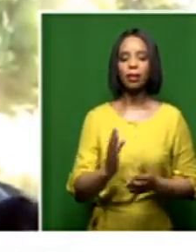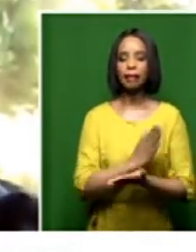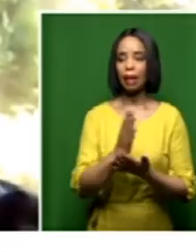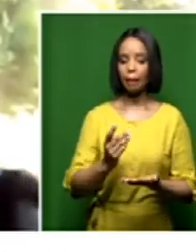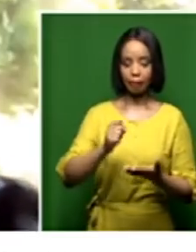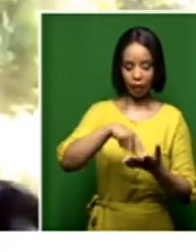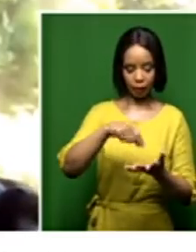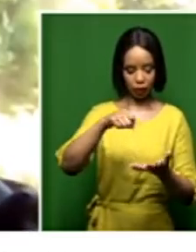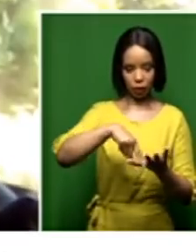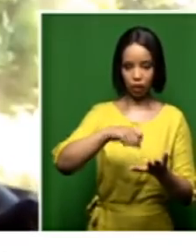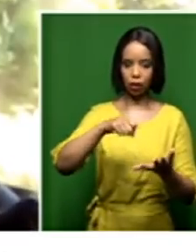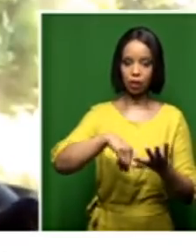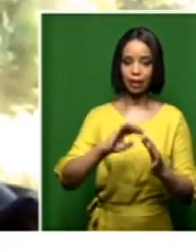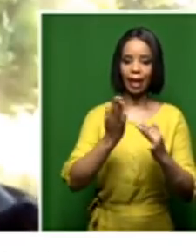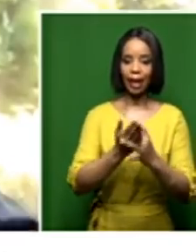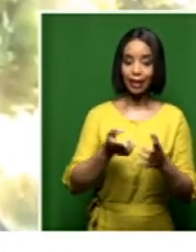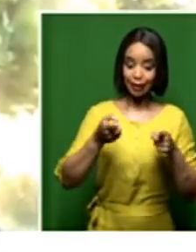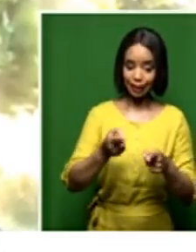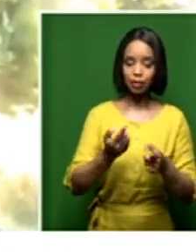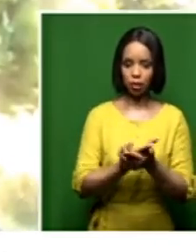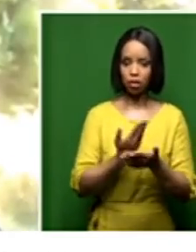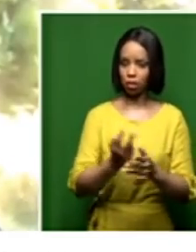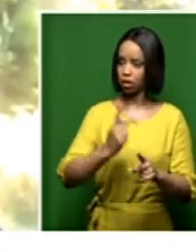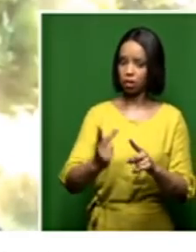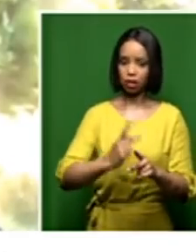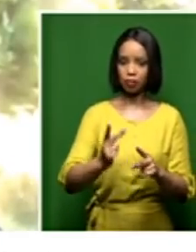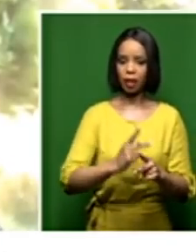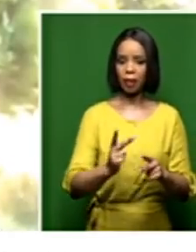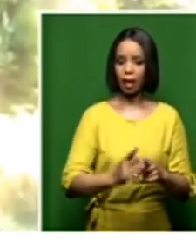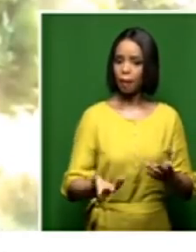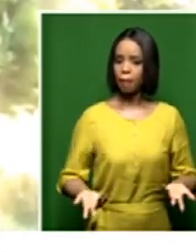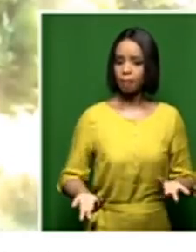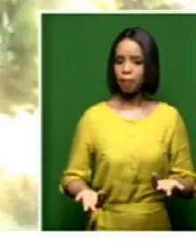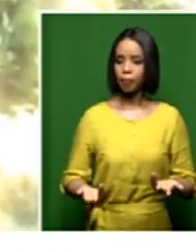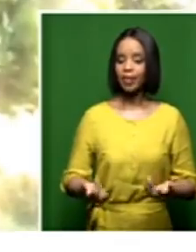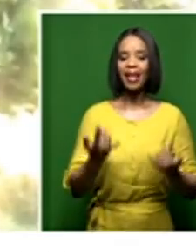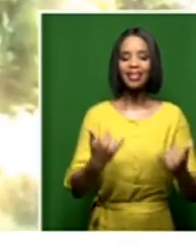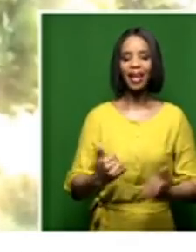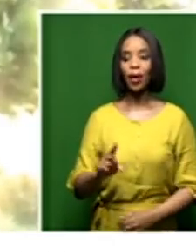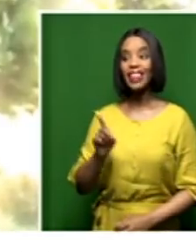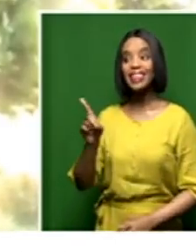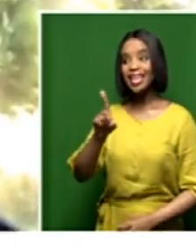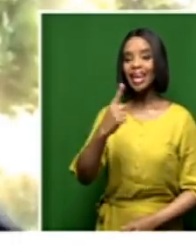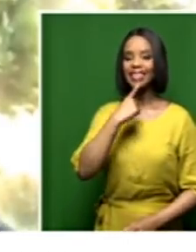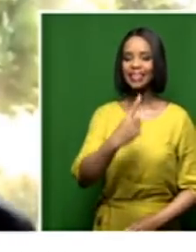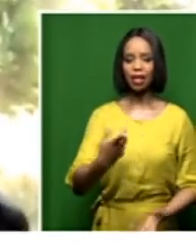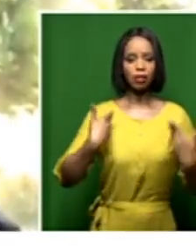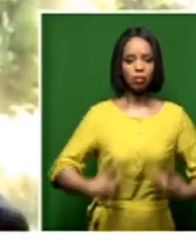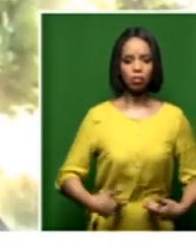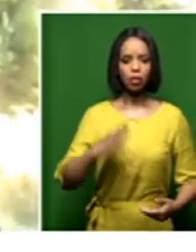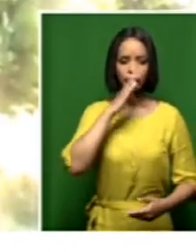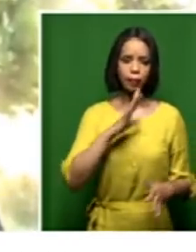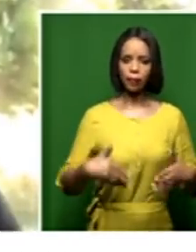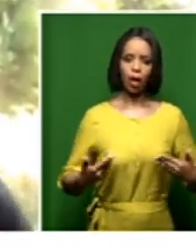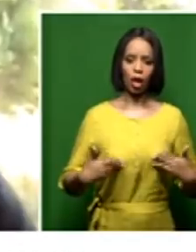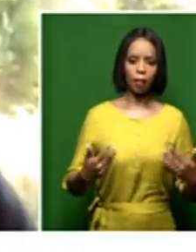into the case that they would have prepared and for them saying that we're not happy with the level and